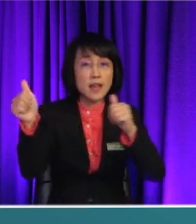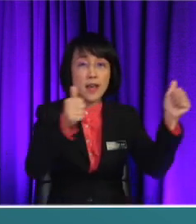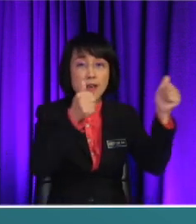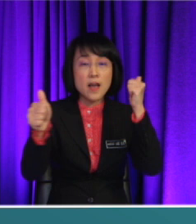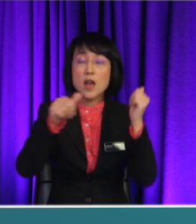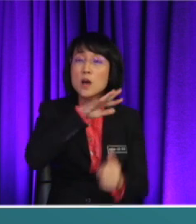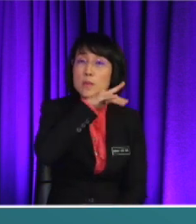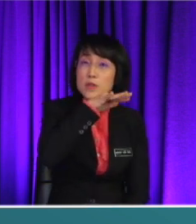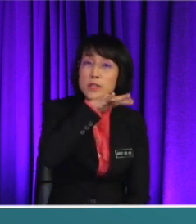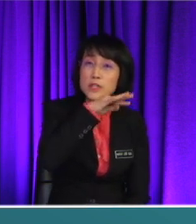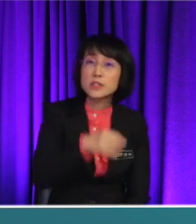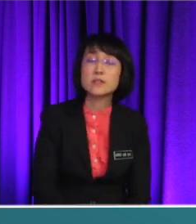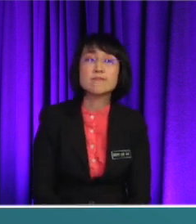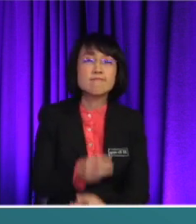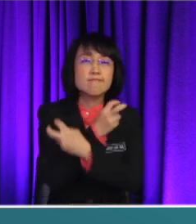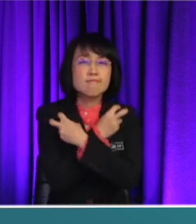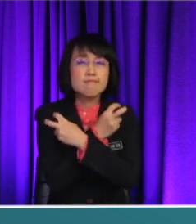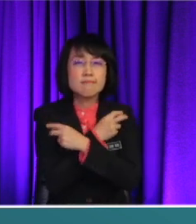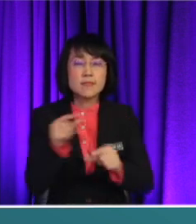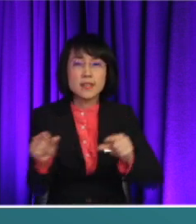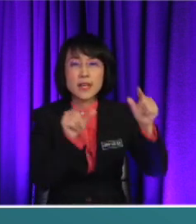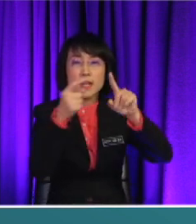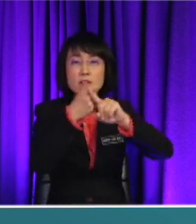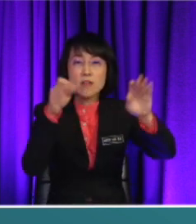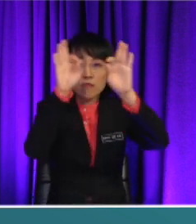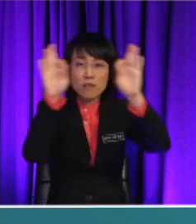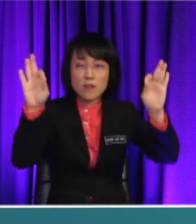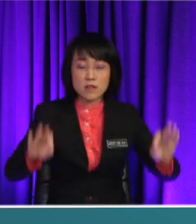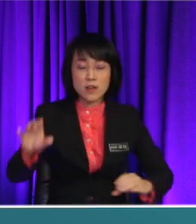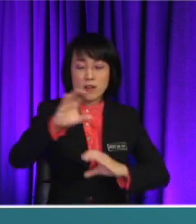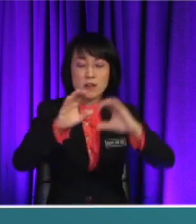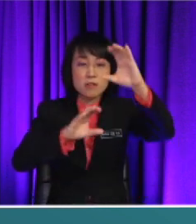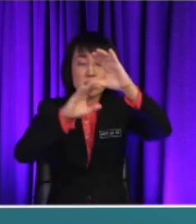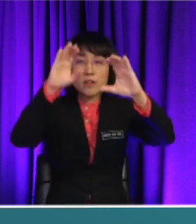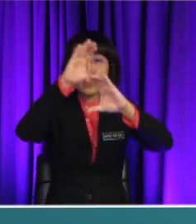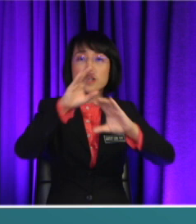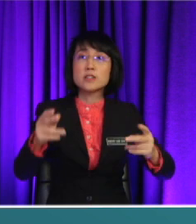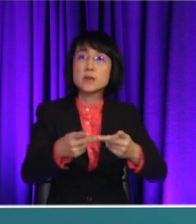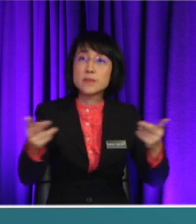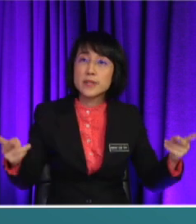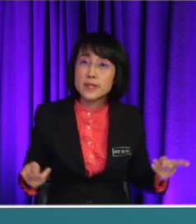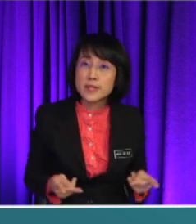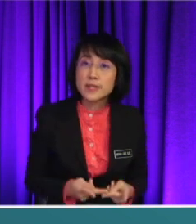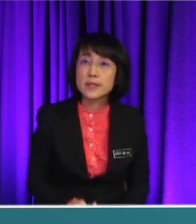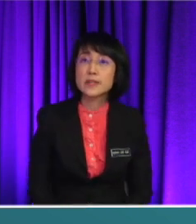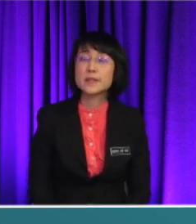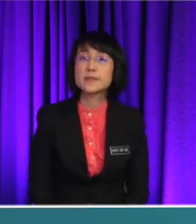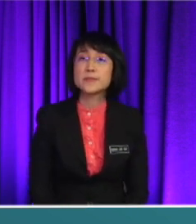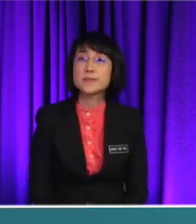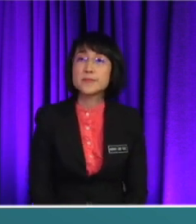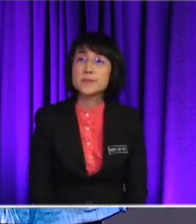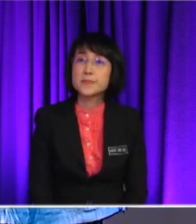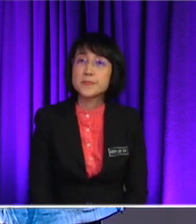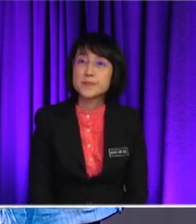next is about toxic gases from factories or construction sites, you know, never know what kind of gases, right, the